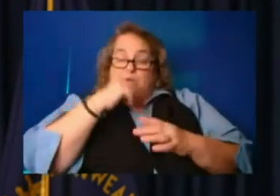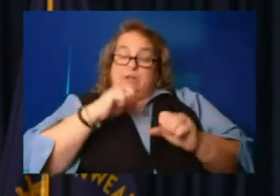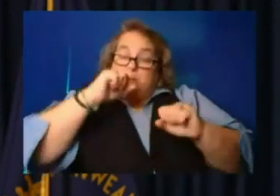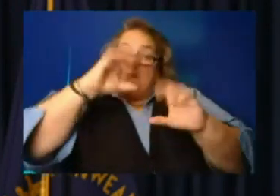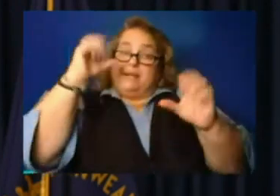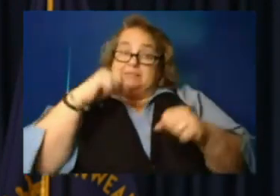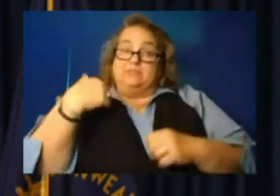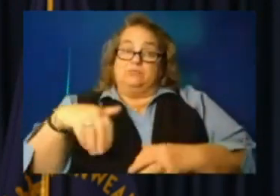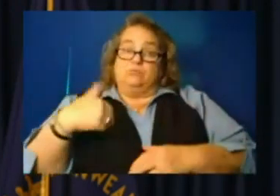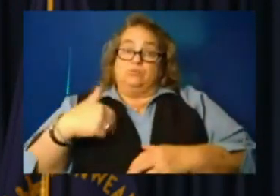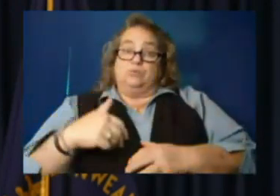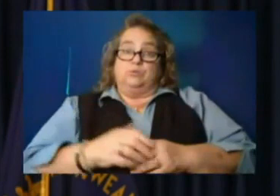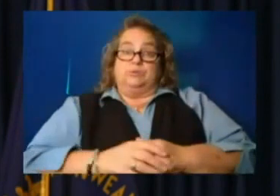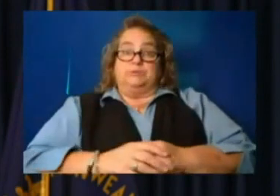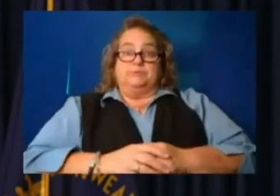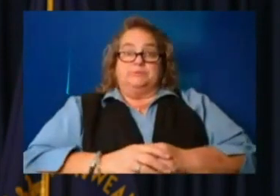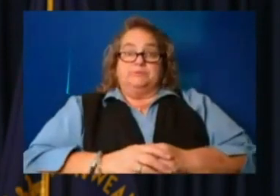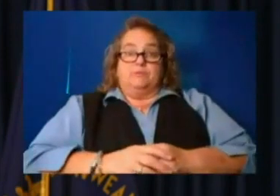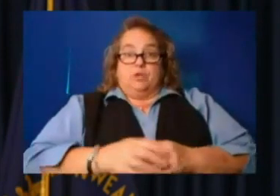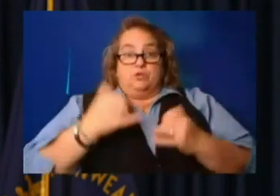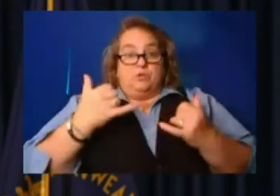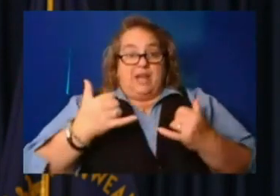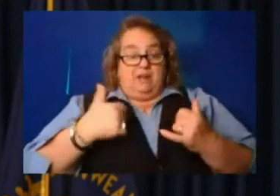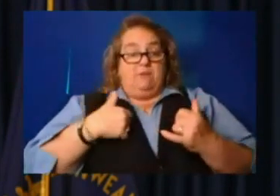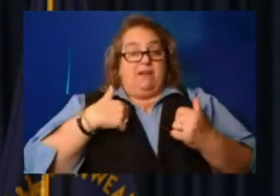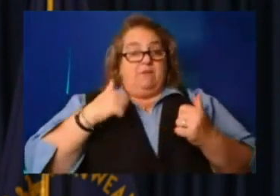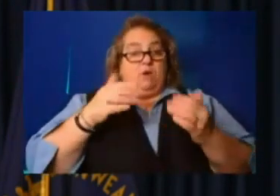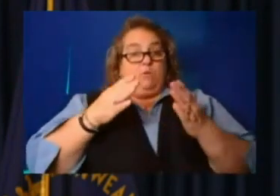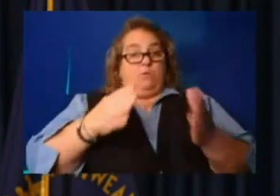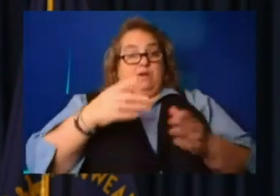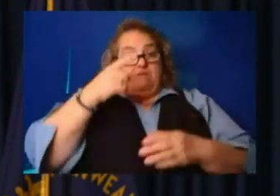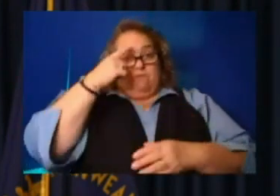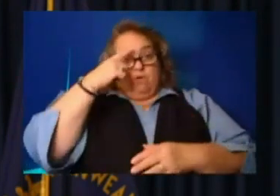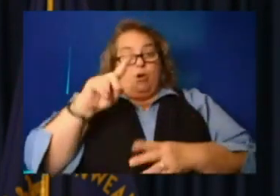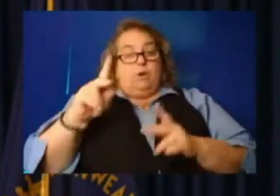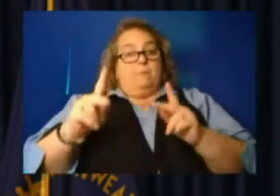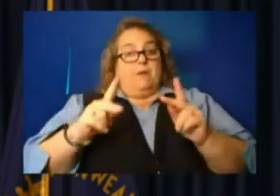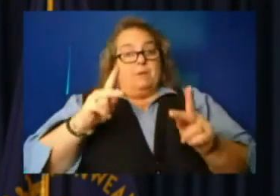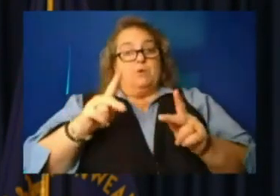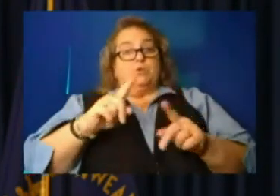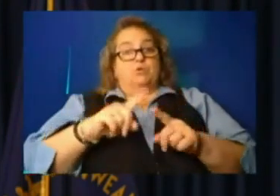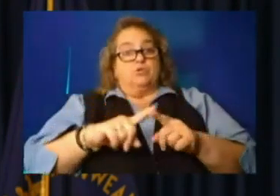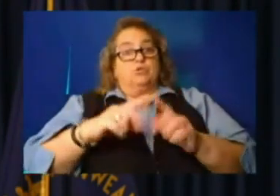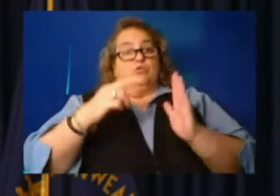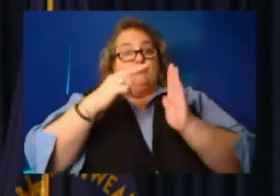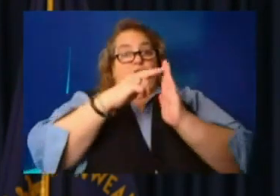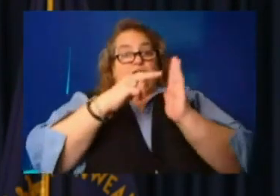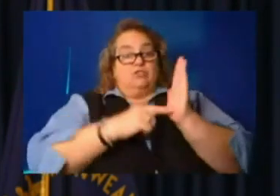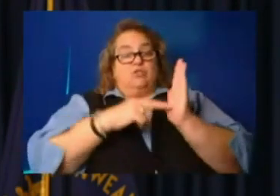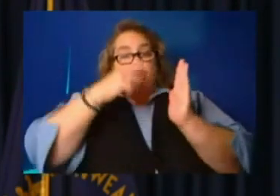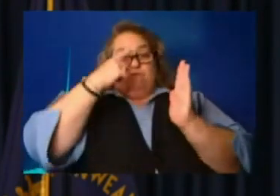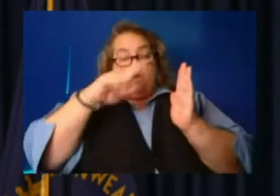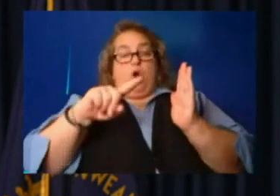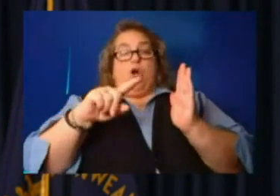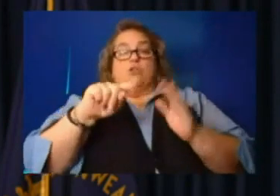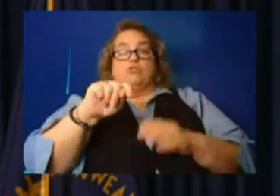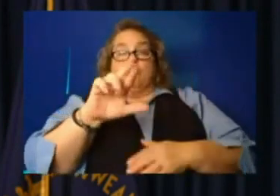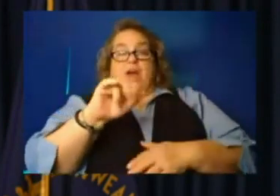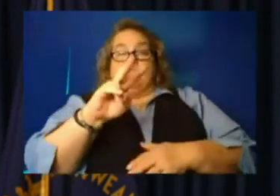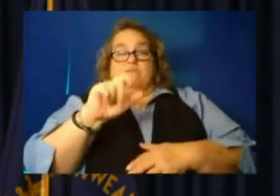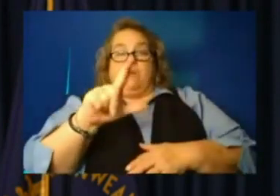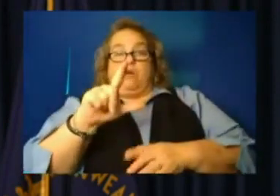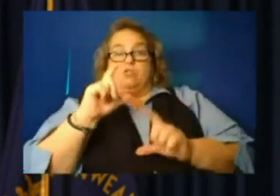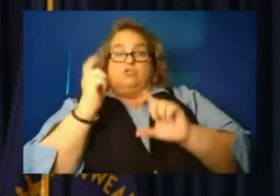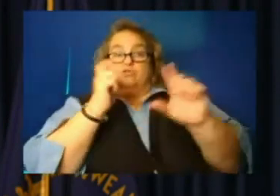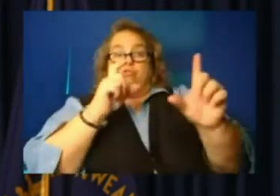today we have a way for folks to register for travel trailers. We have 25 at Jenny Wiley